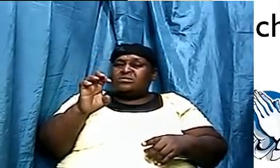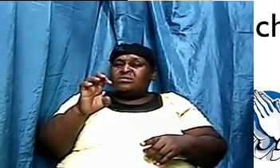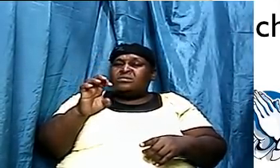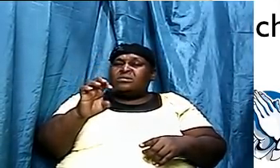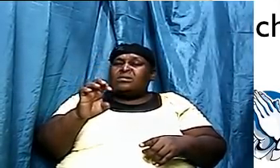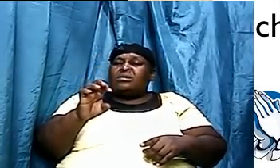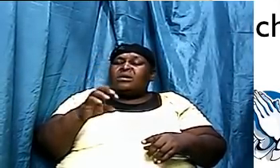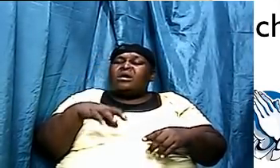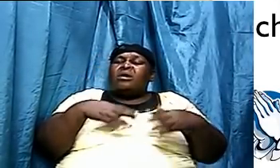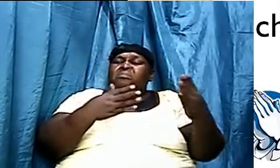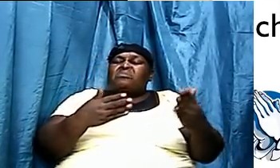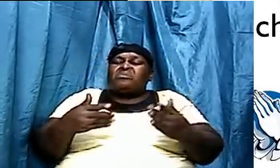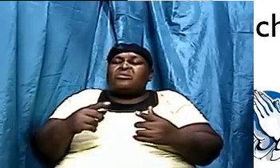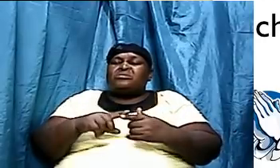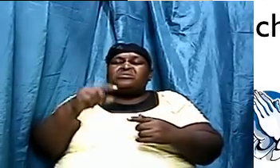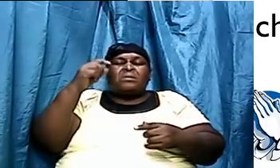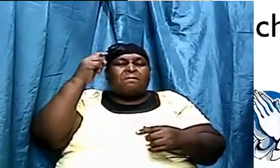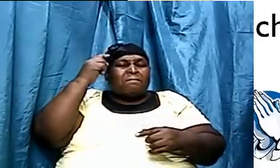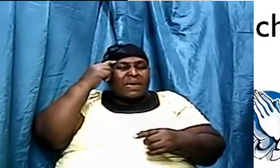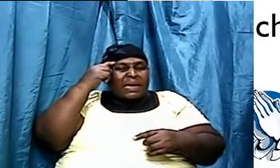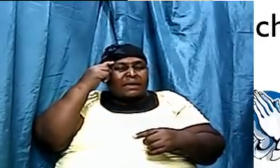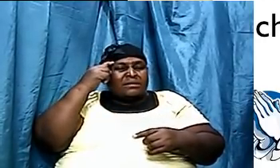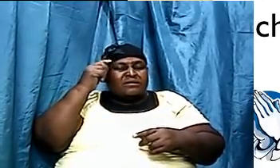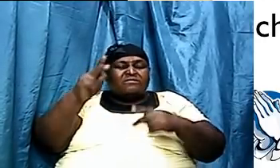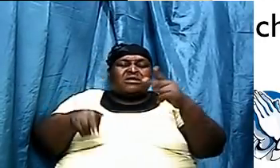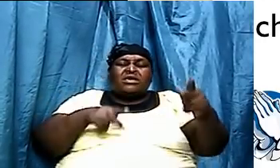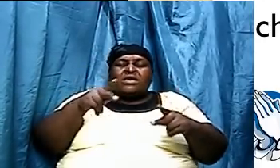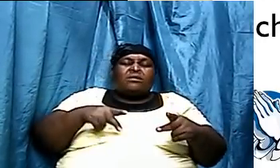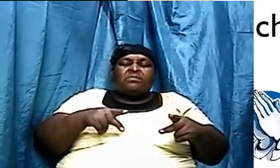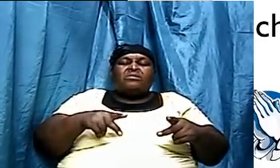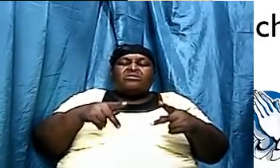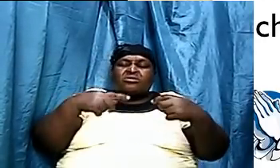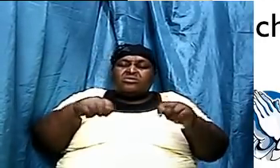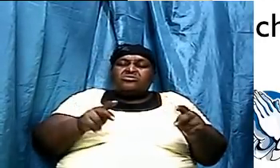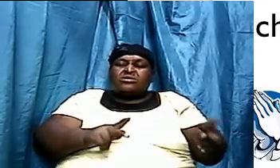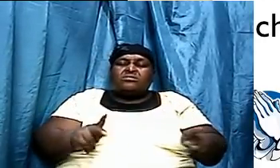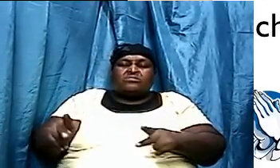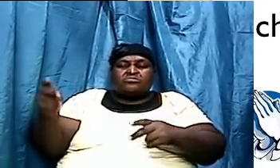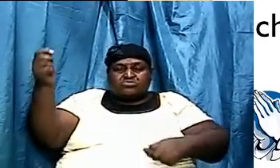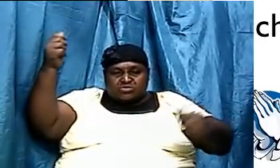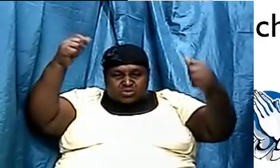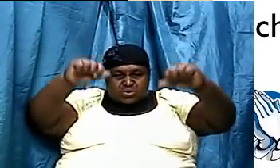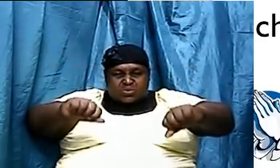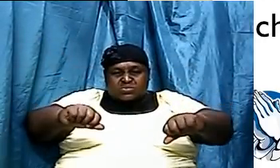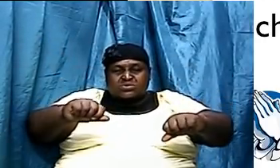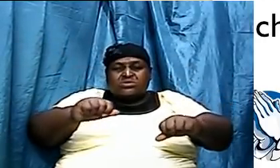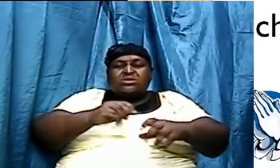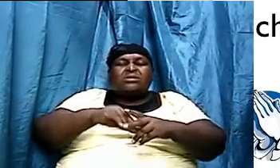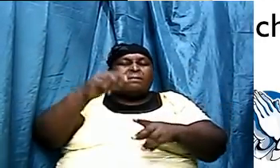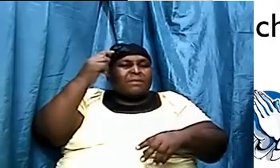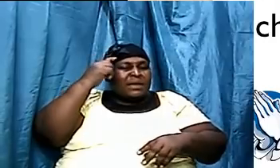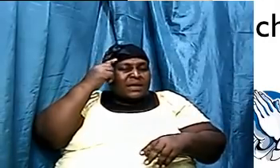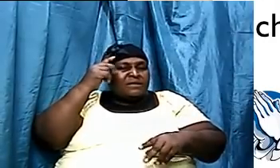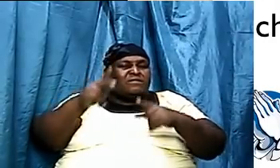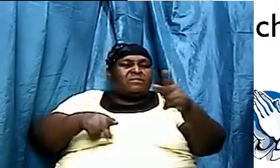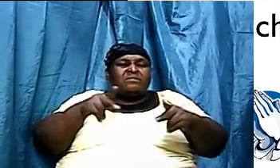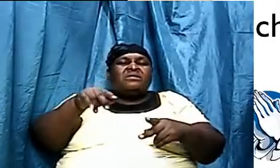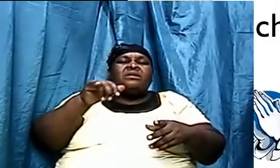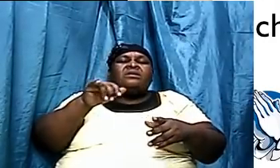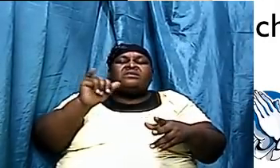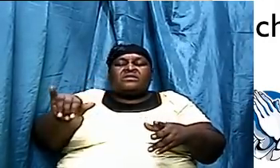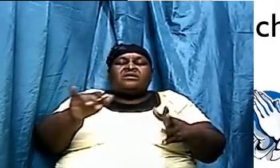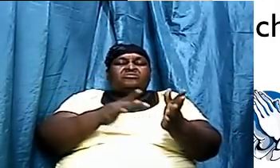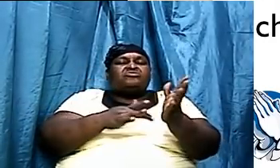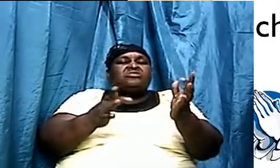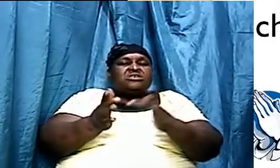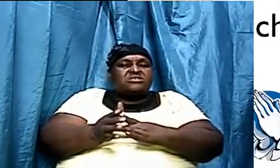to the minds of people. Tried to put doubts in their mind that Jesus actually exists. And the same thing applies to the day. As